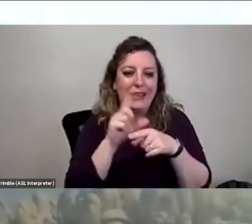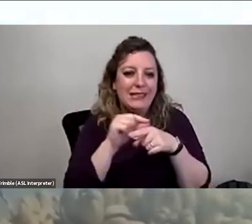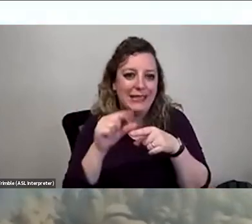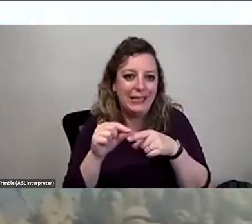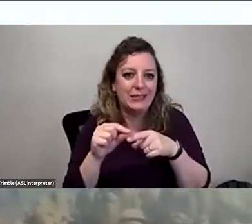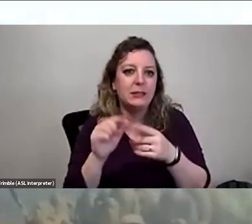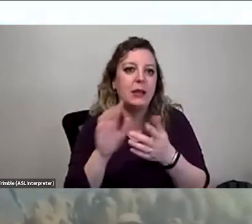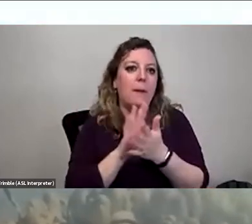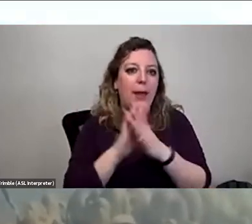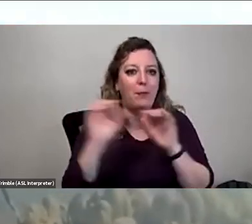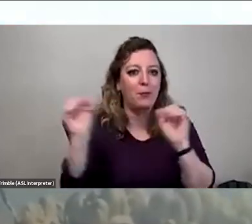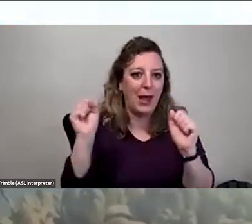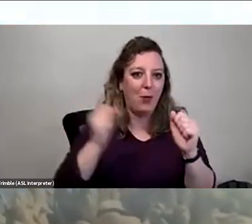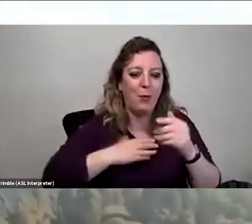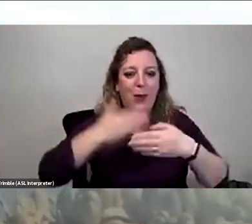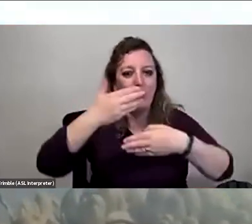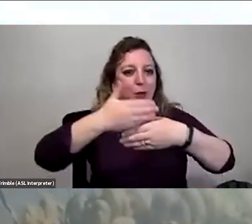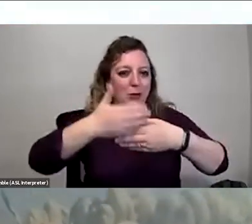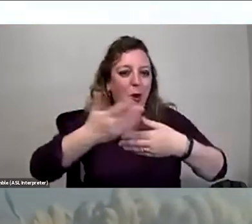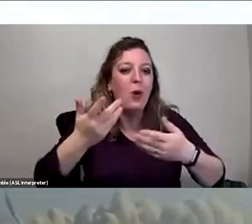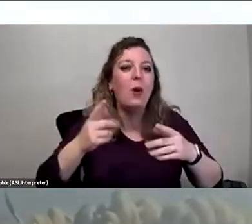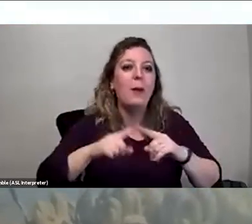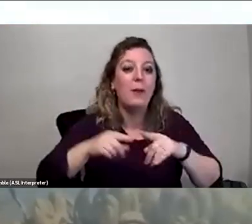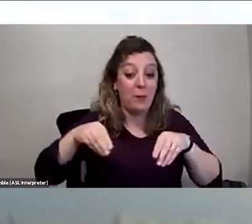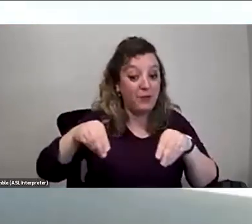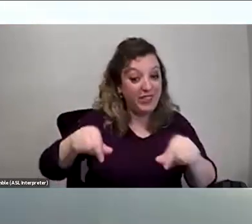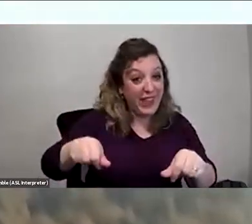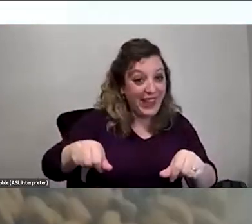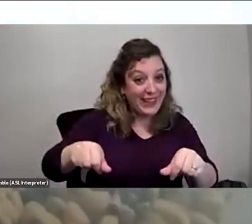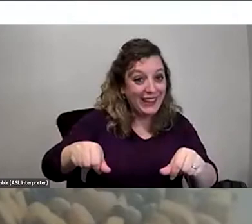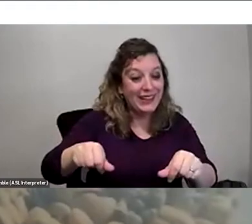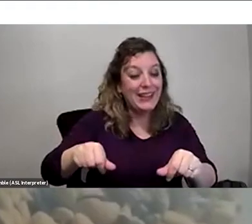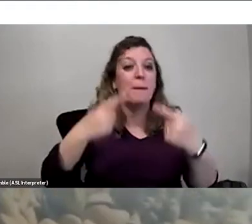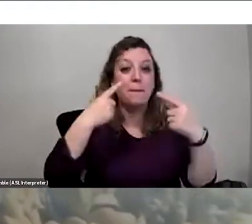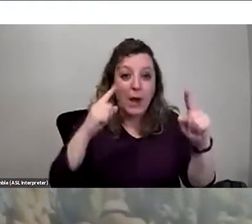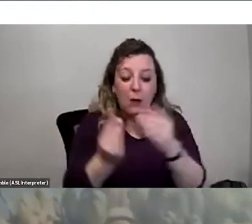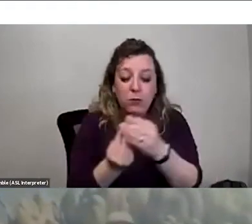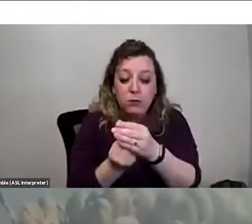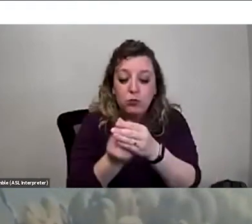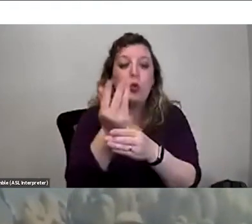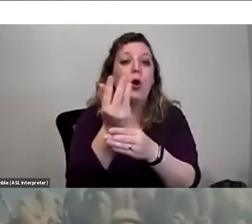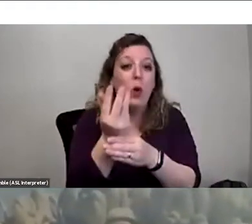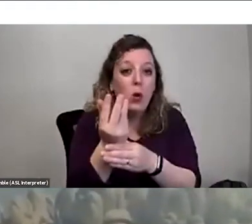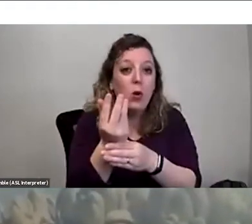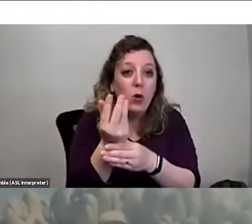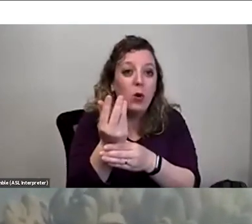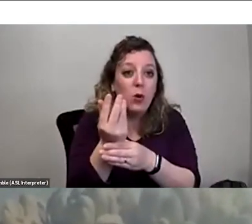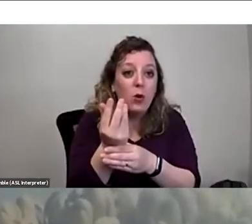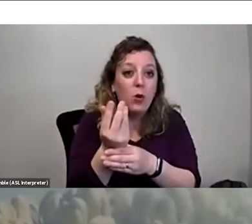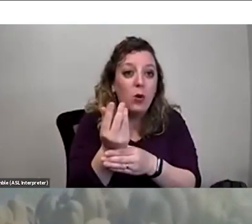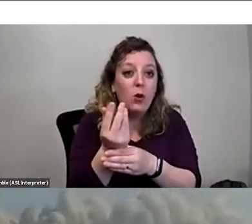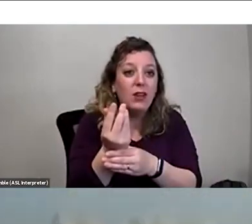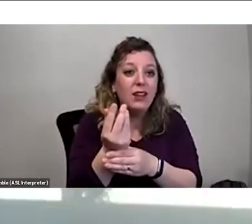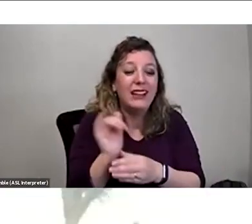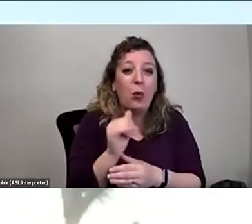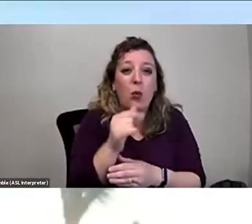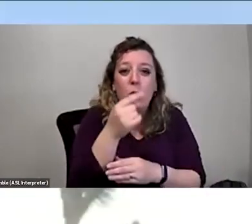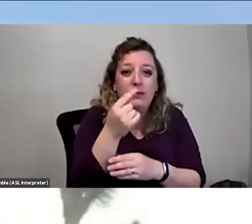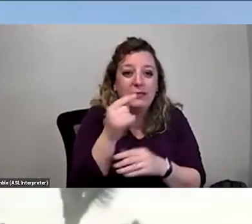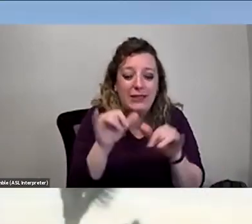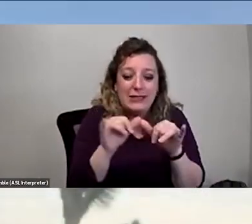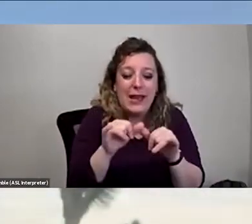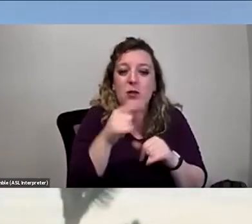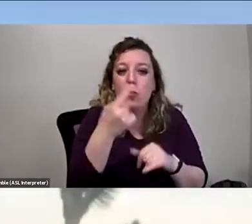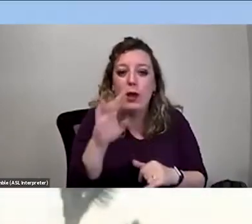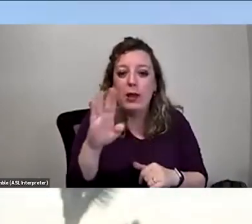paper towel in my, in my windowsill, but to plant them and to get them to actually grow. I mean, they're like one blade of grass. I don't